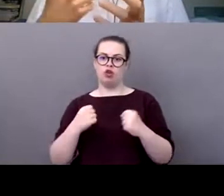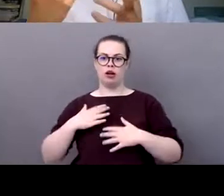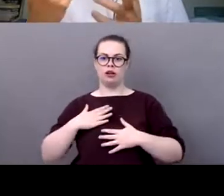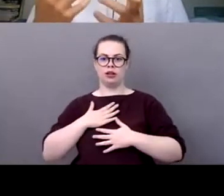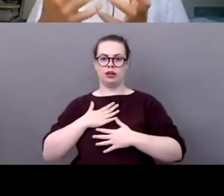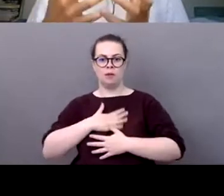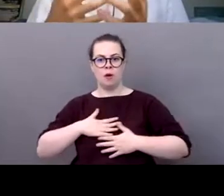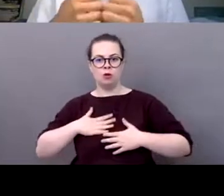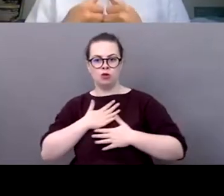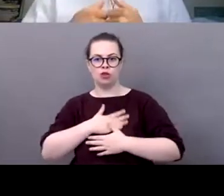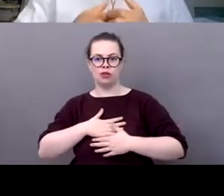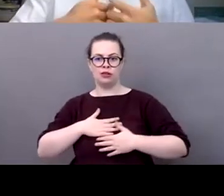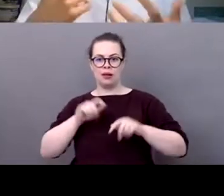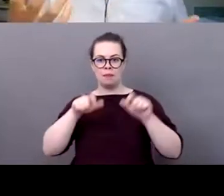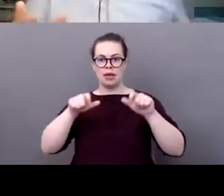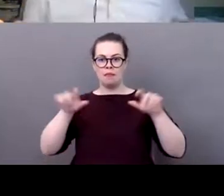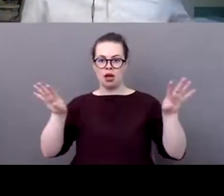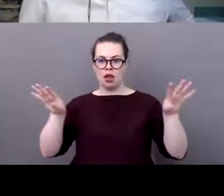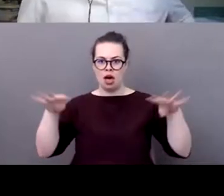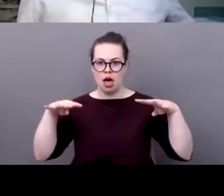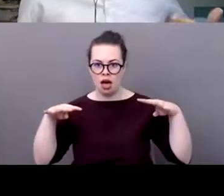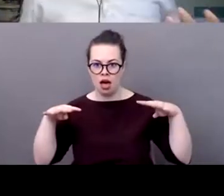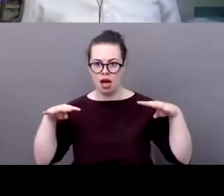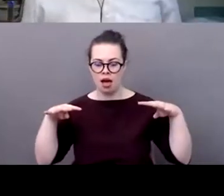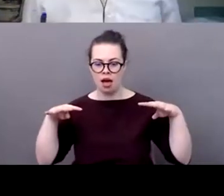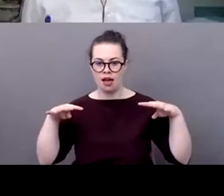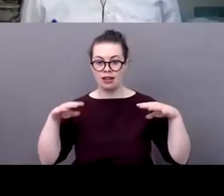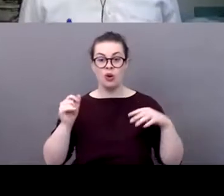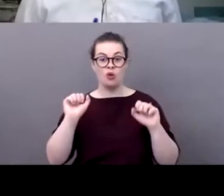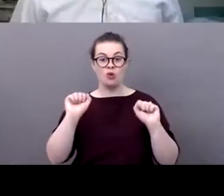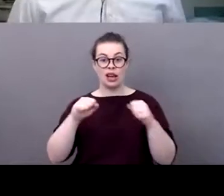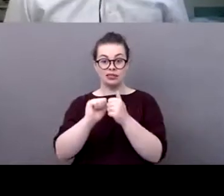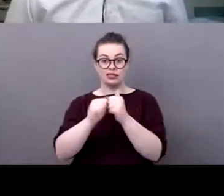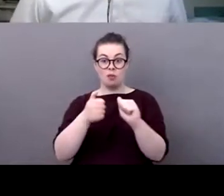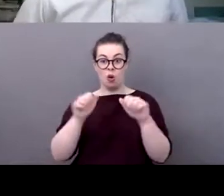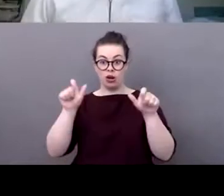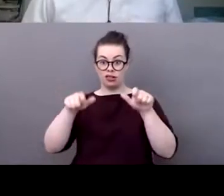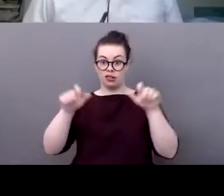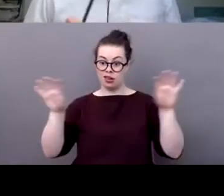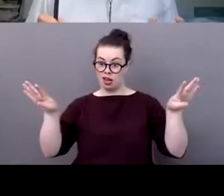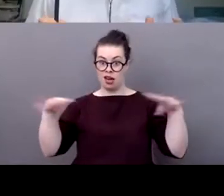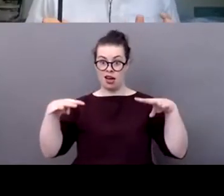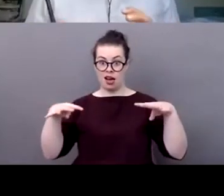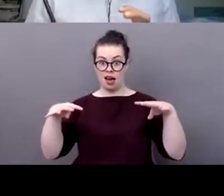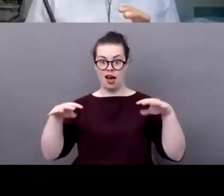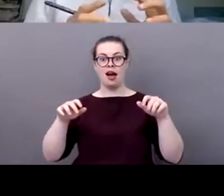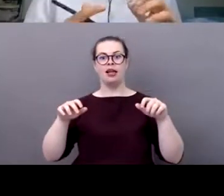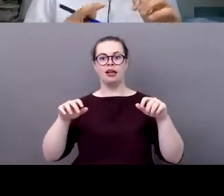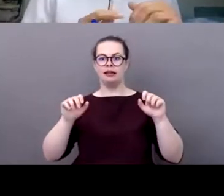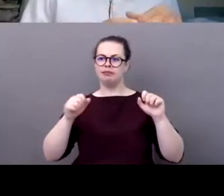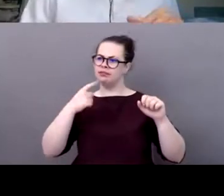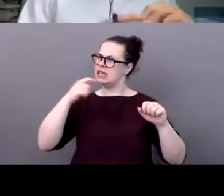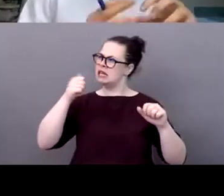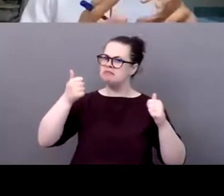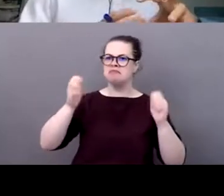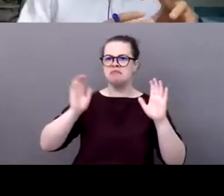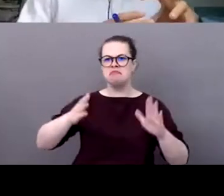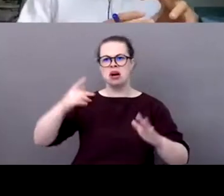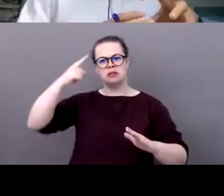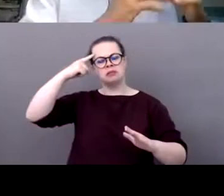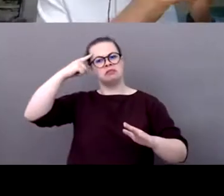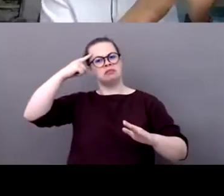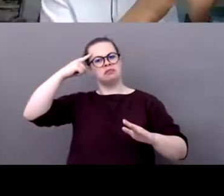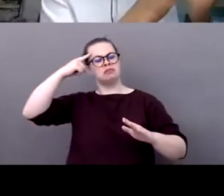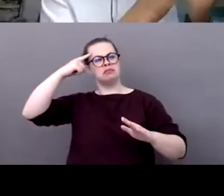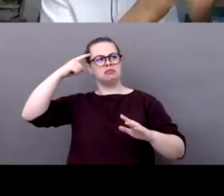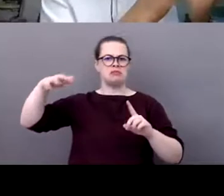it's very easy to say to to to to get a message through and the message um should shift from uh being the one of